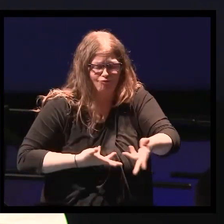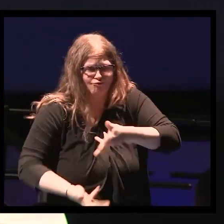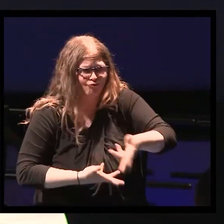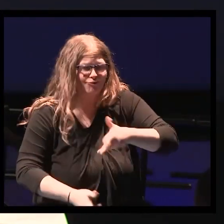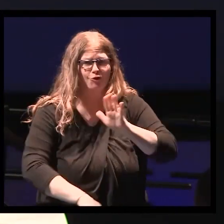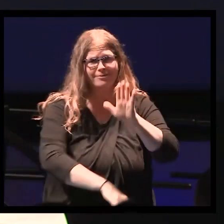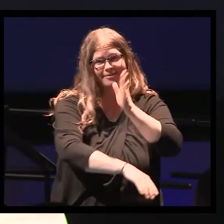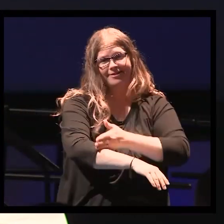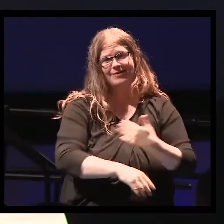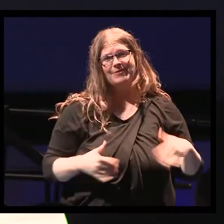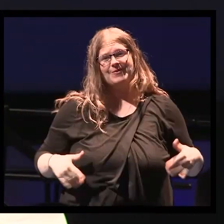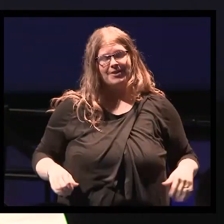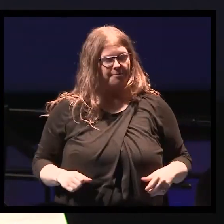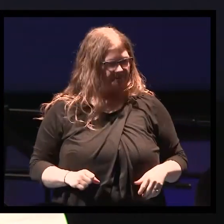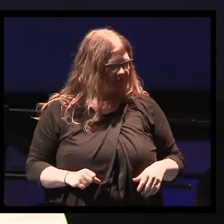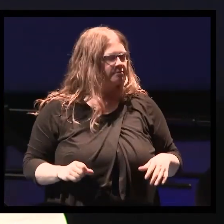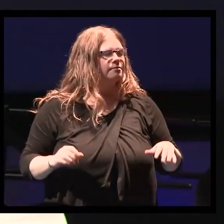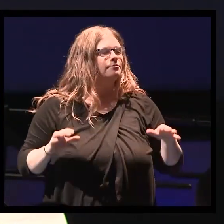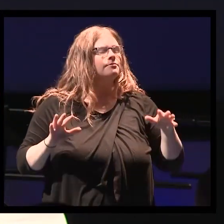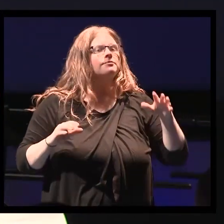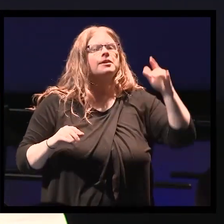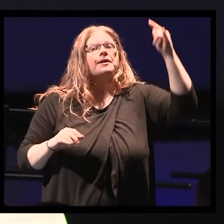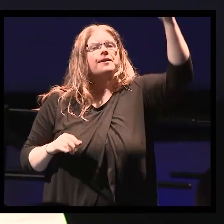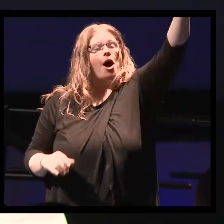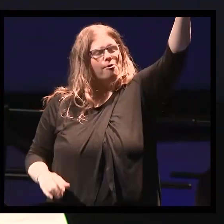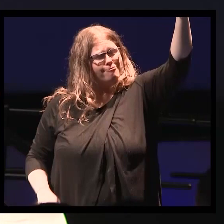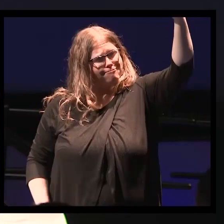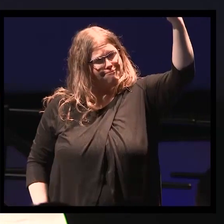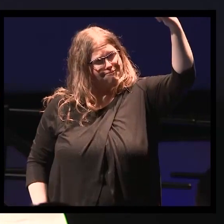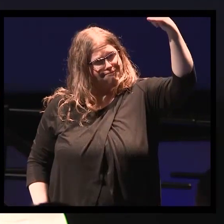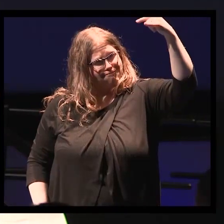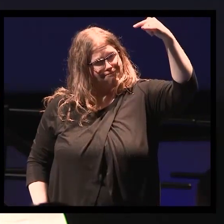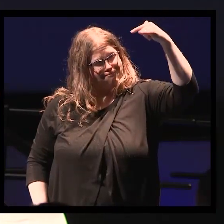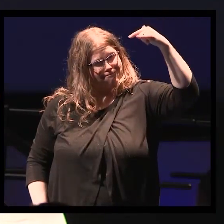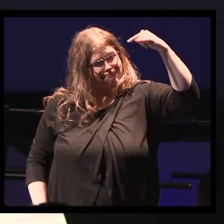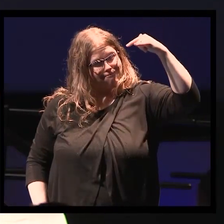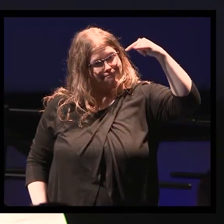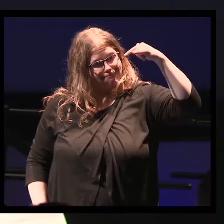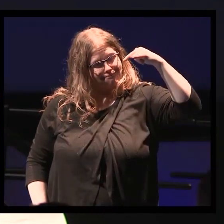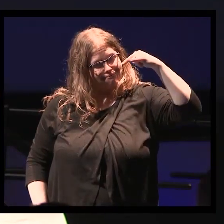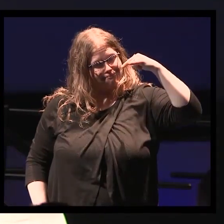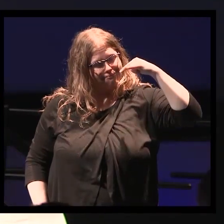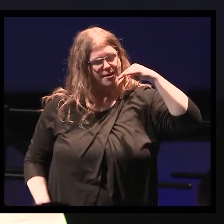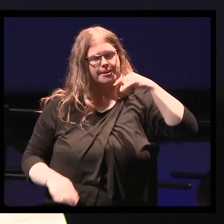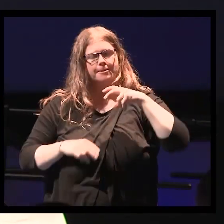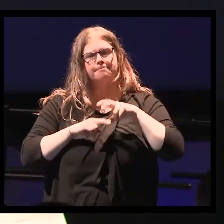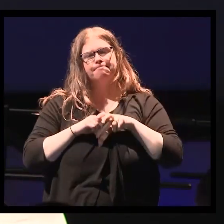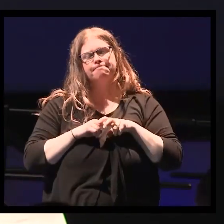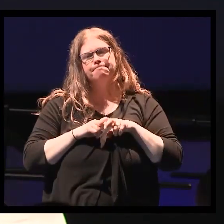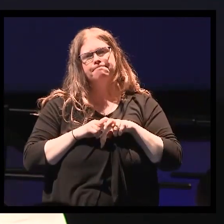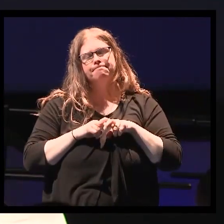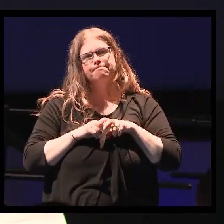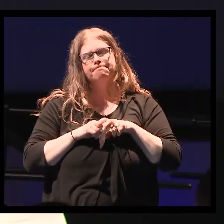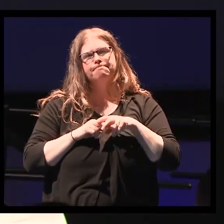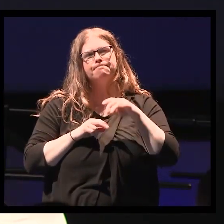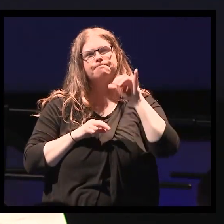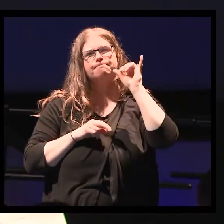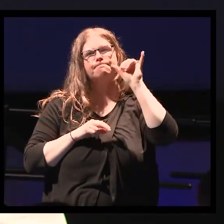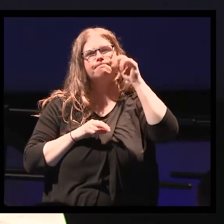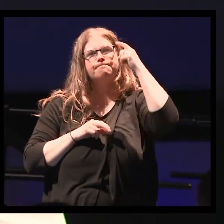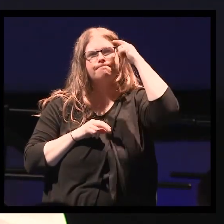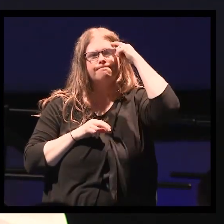on the long flight home from the reserve I was reflecting on my experience with Amber